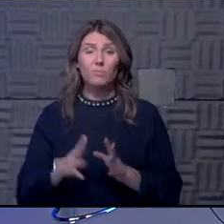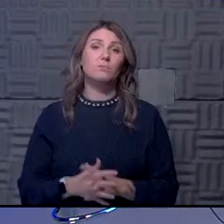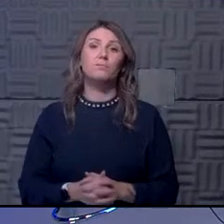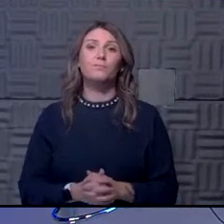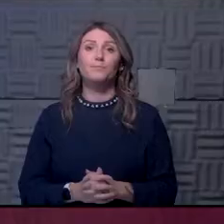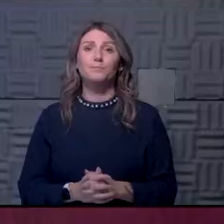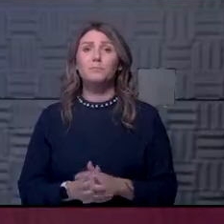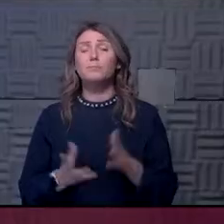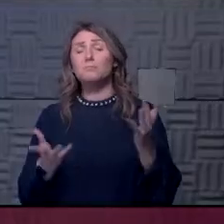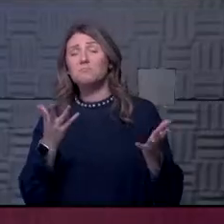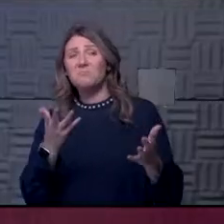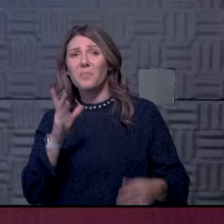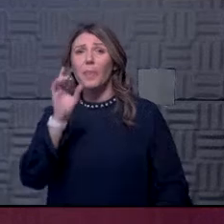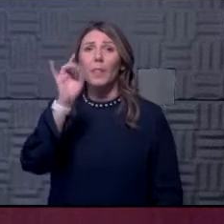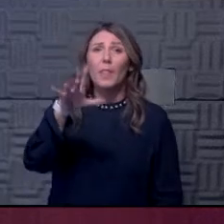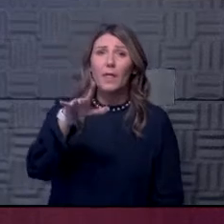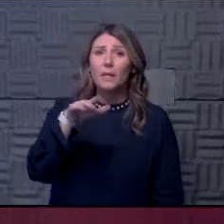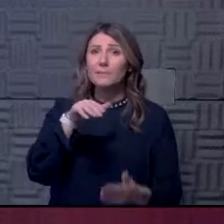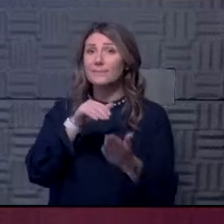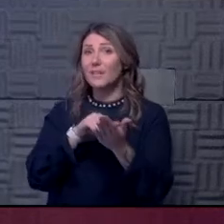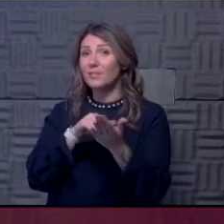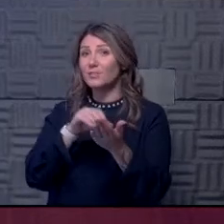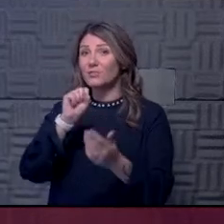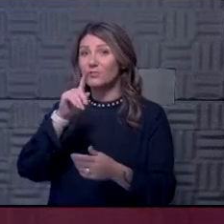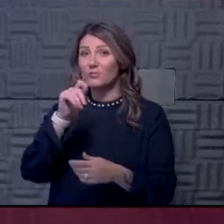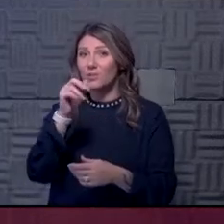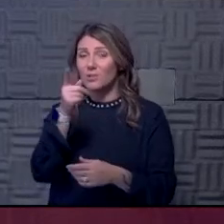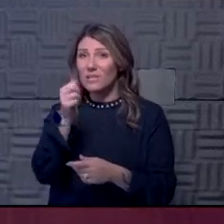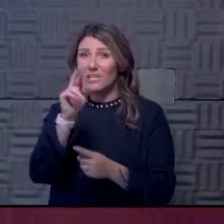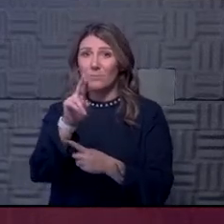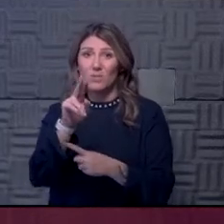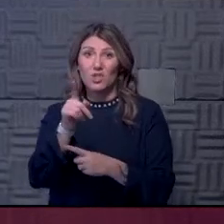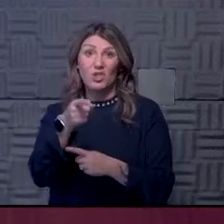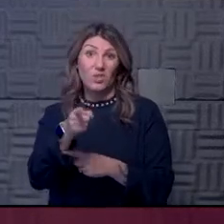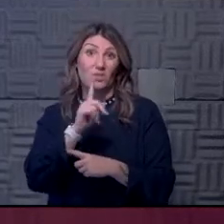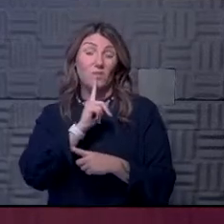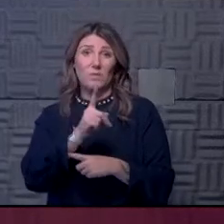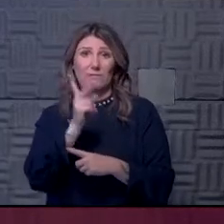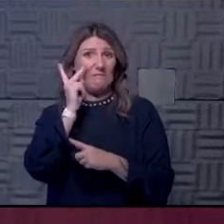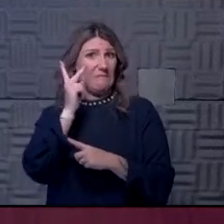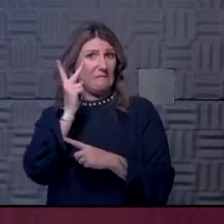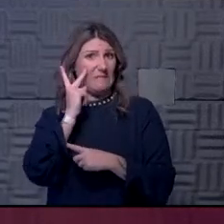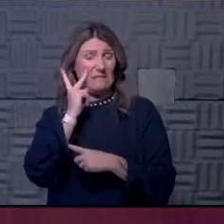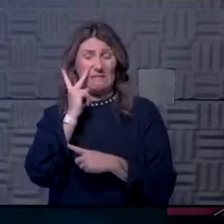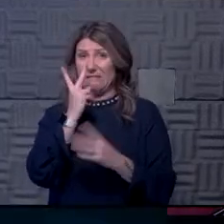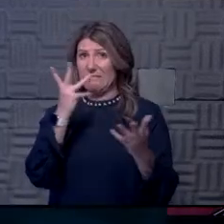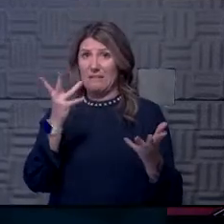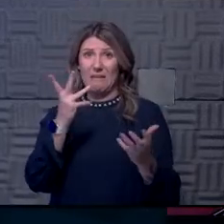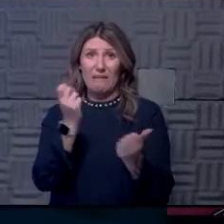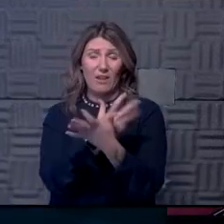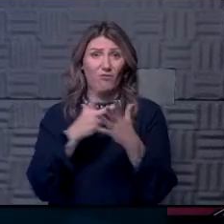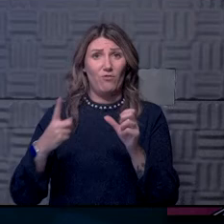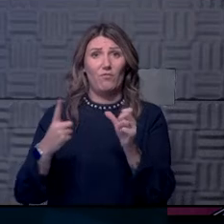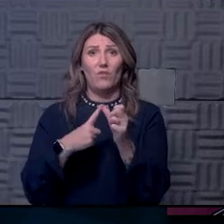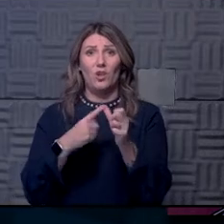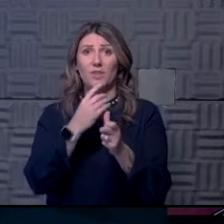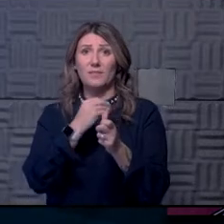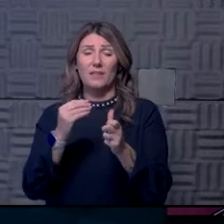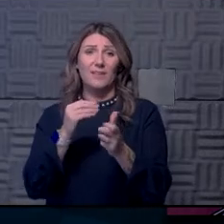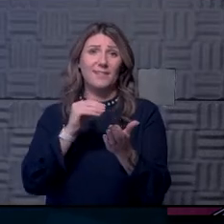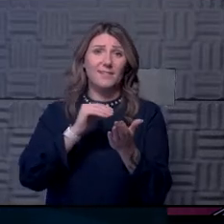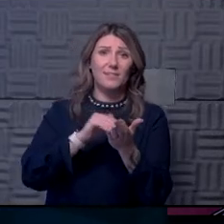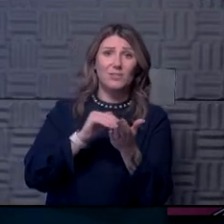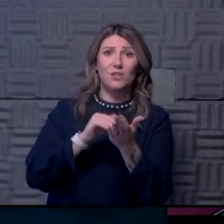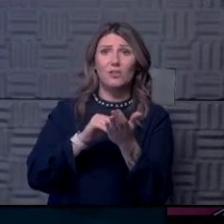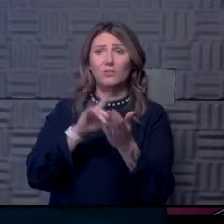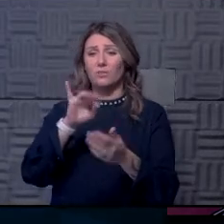Well, I might pitch that one to, uh, Dr. Scrimshire, who's, uh, been on the front lines of this, with Dr. Tom Marcellino, who's our public health officer for